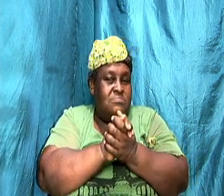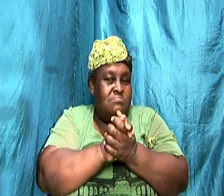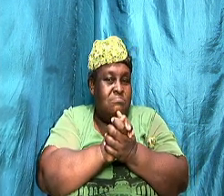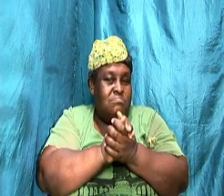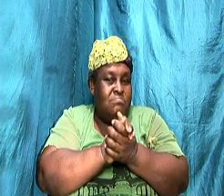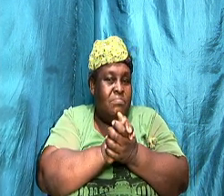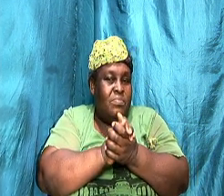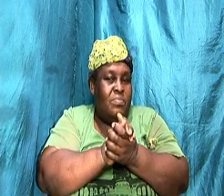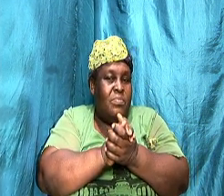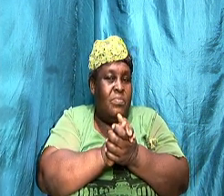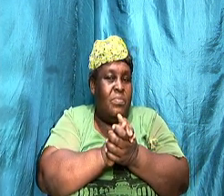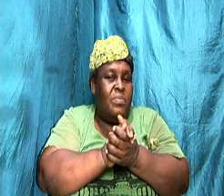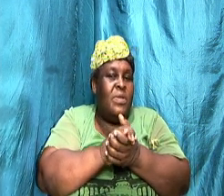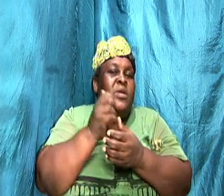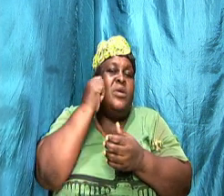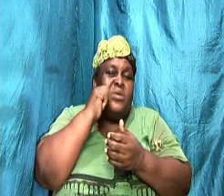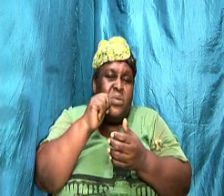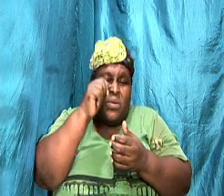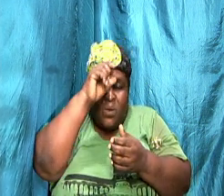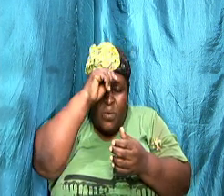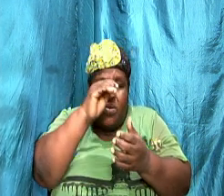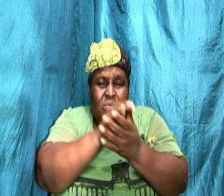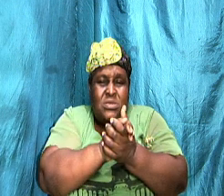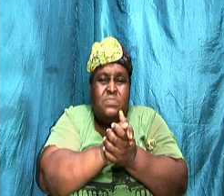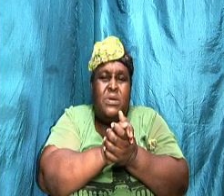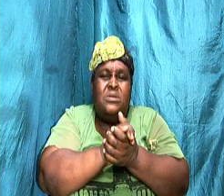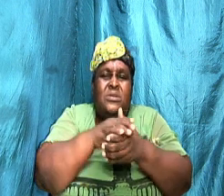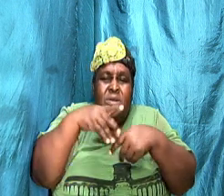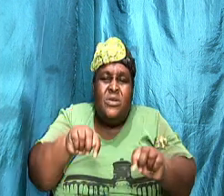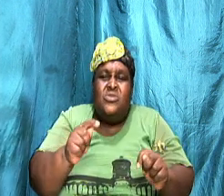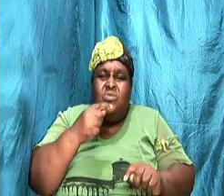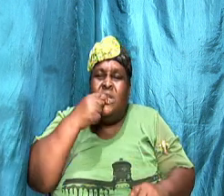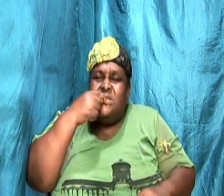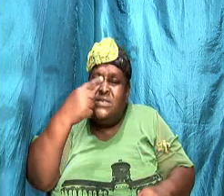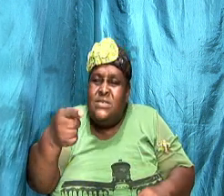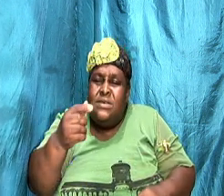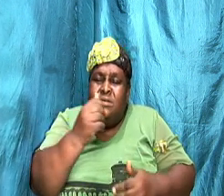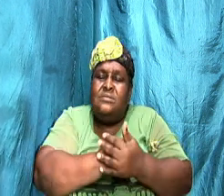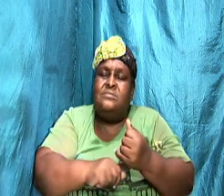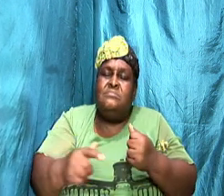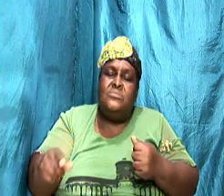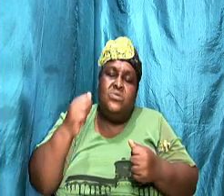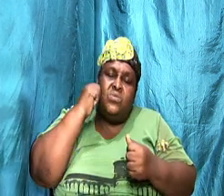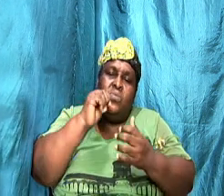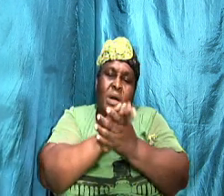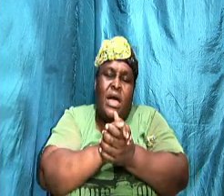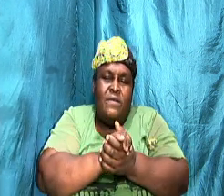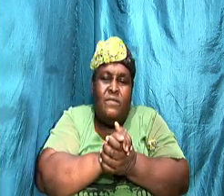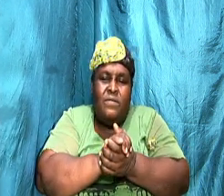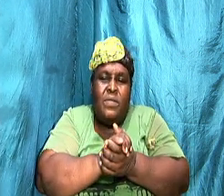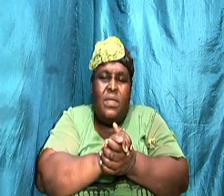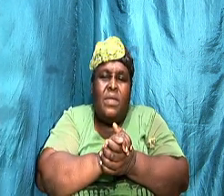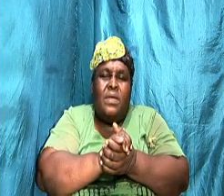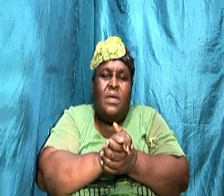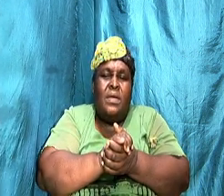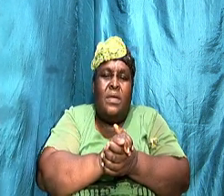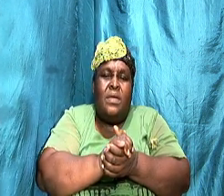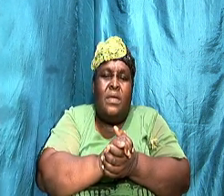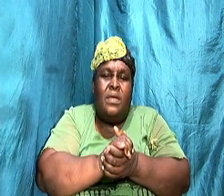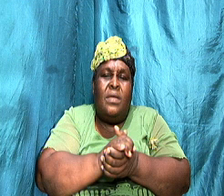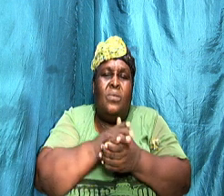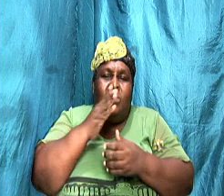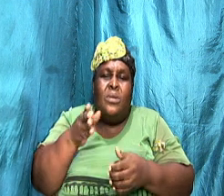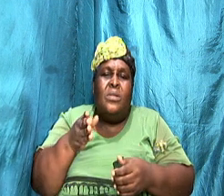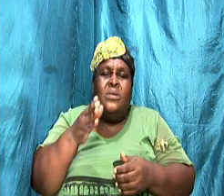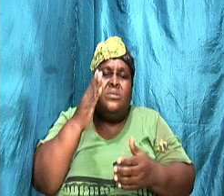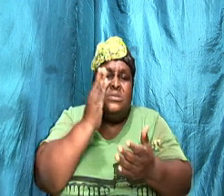And now the husband now is trying to say something to the wife. Will you stop talking? I am